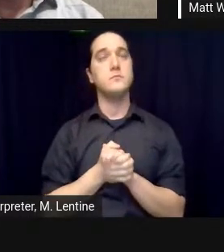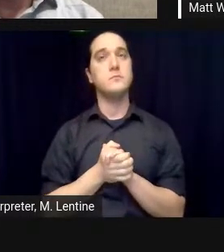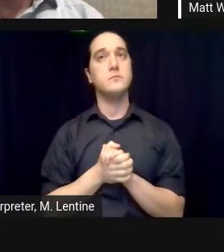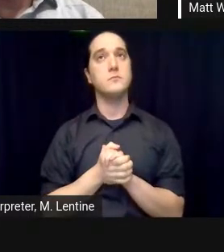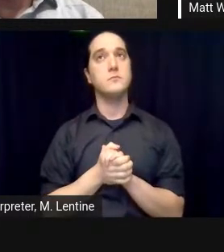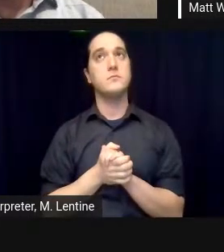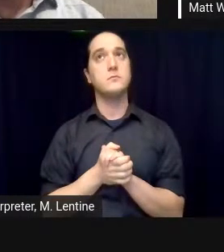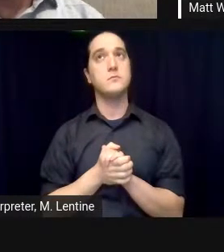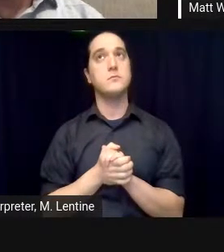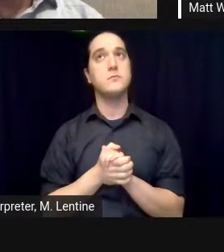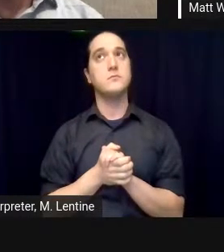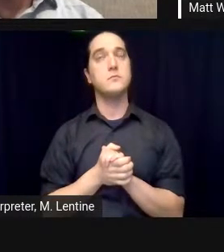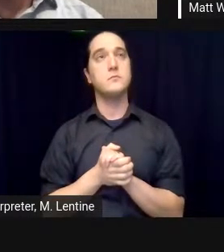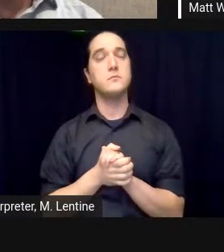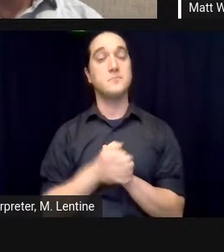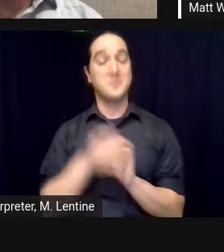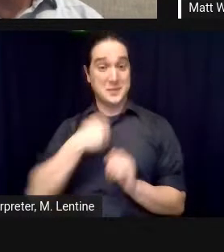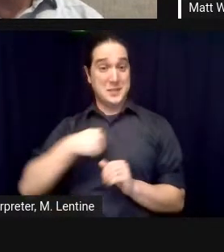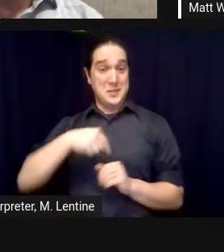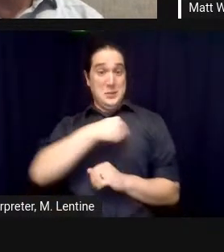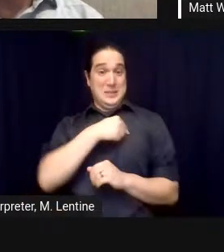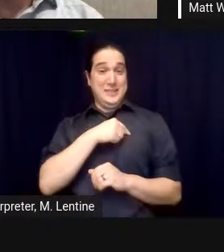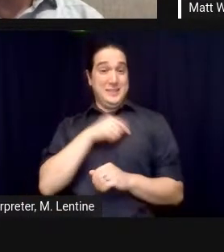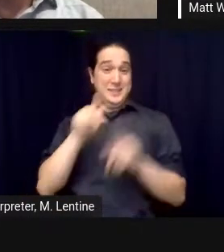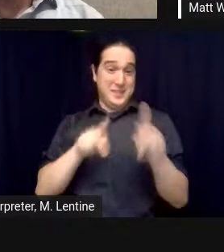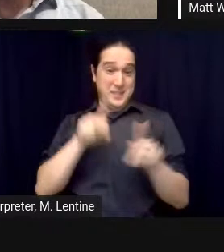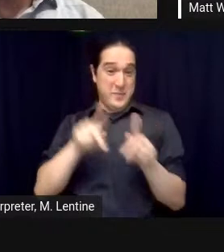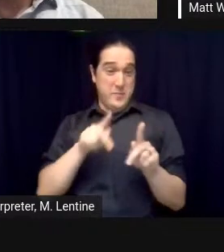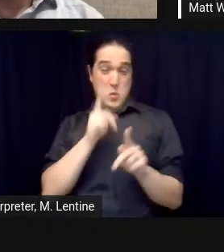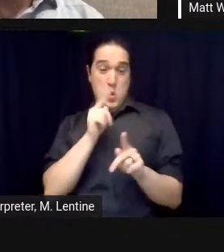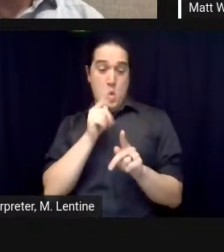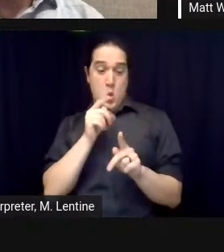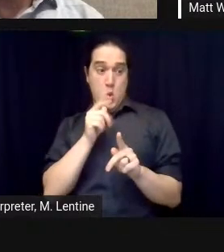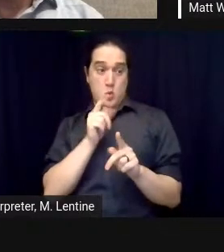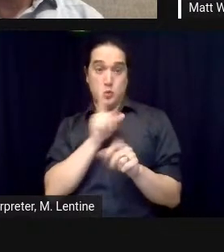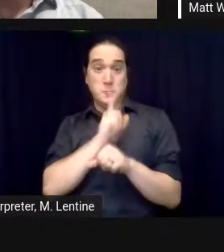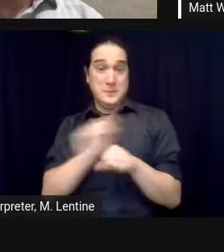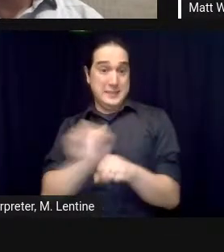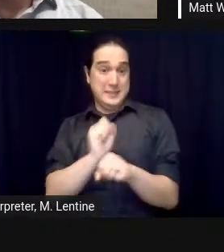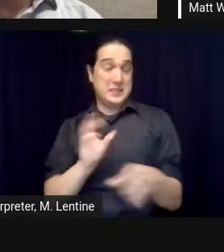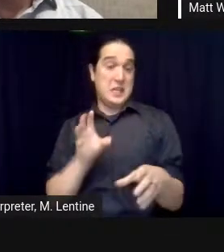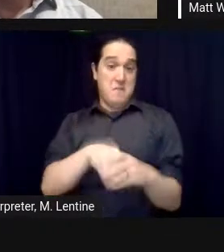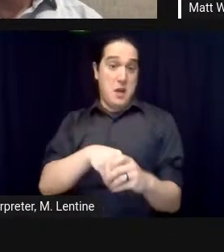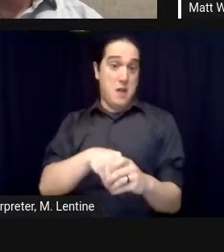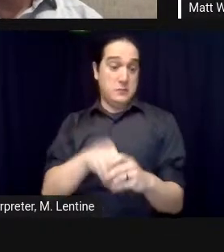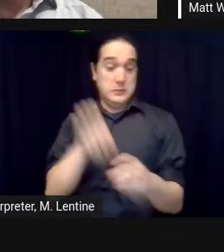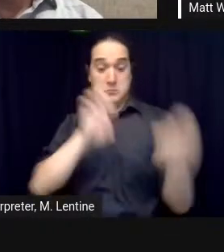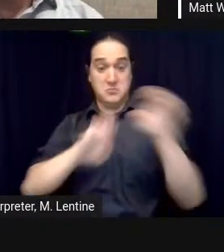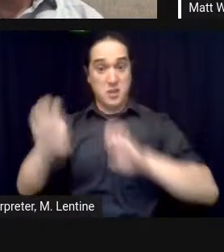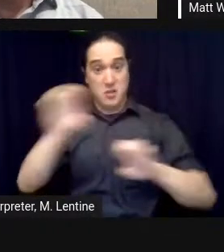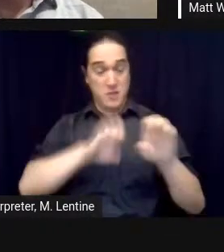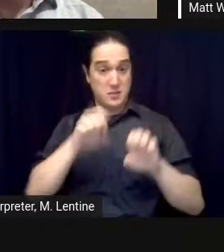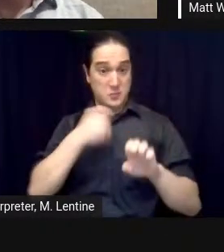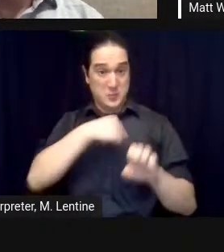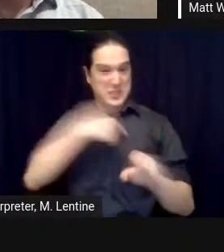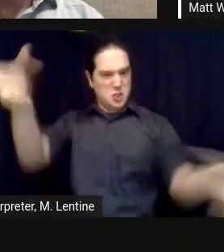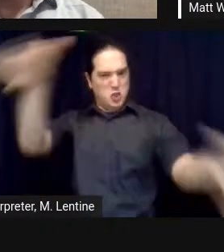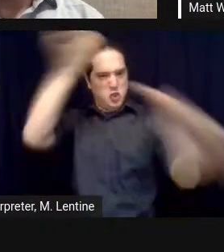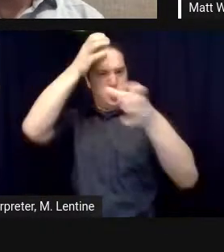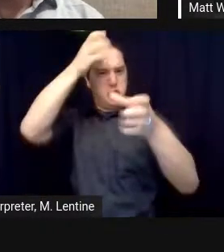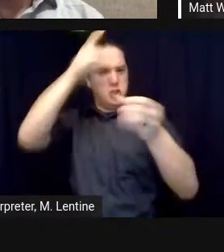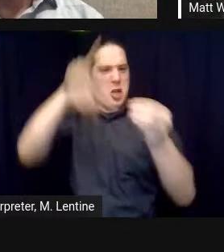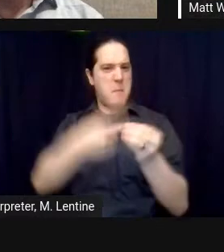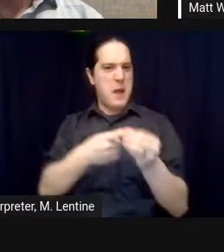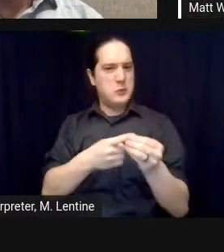very savvy uh in communicating the reality of what we were trying to do so uh there is